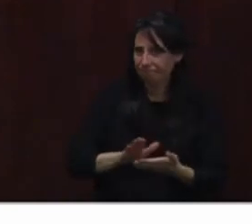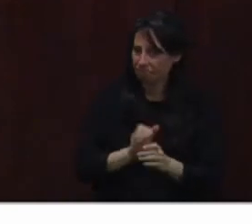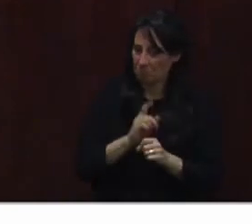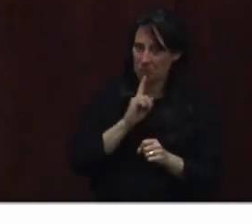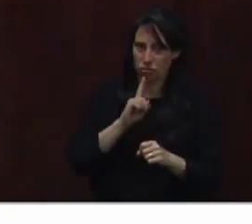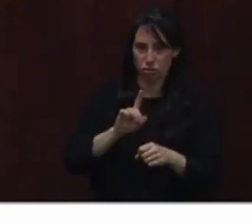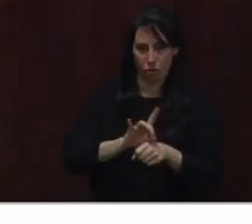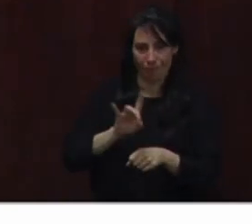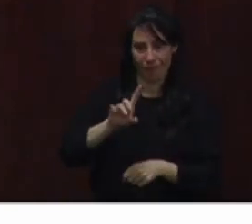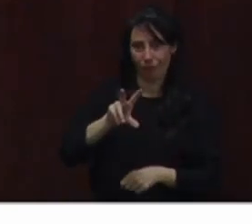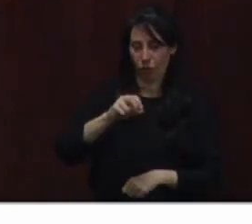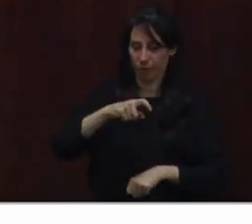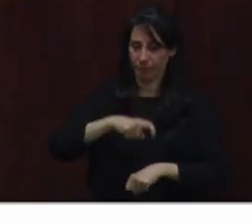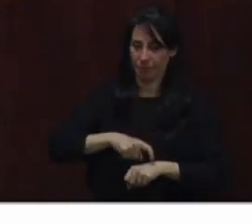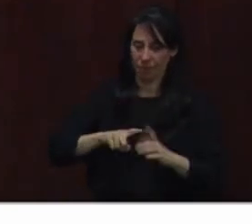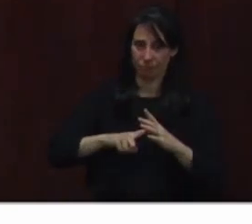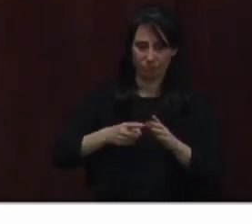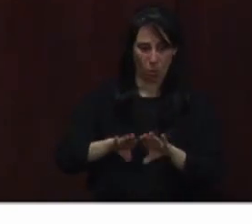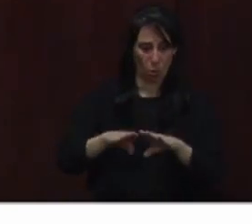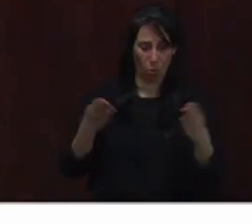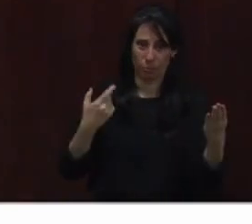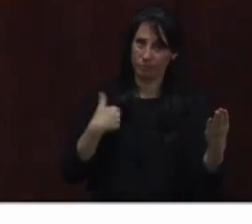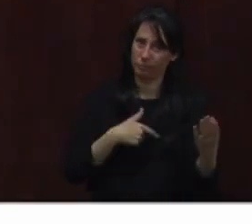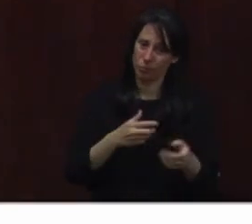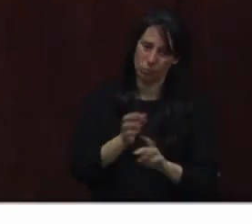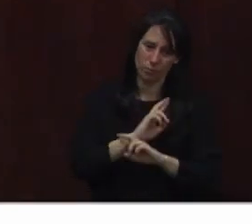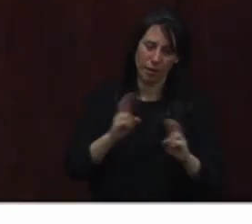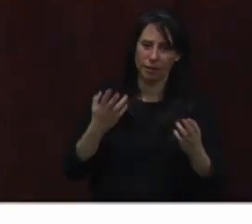uninterrupted. So very grateful for that response.